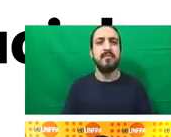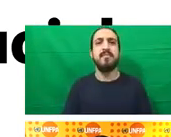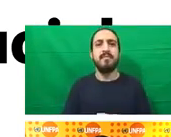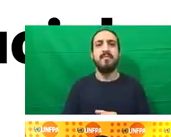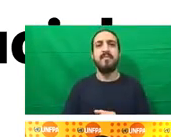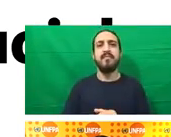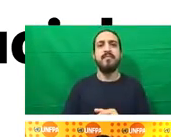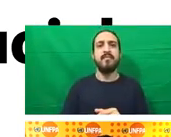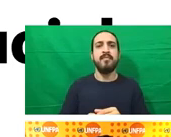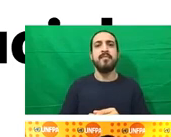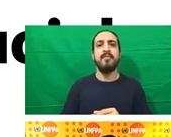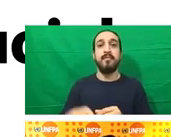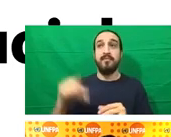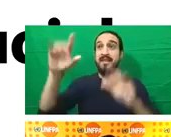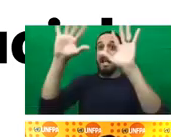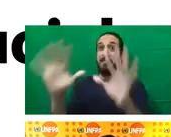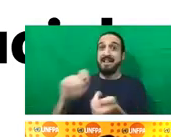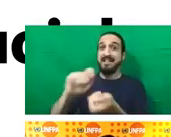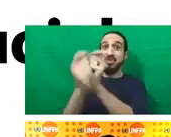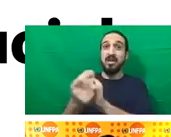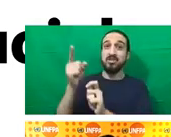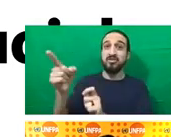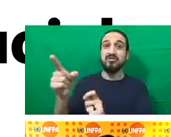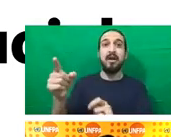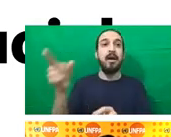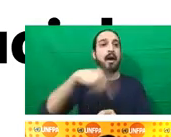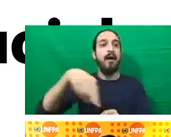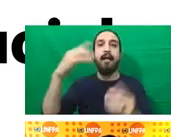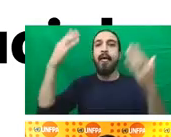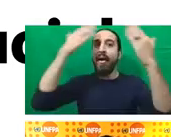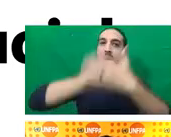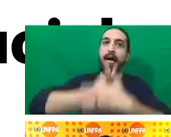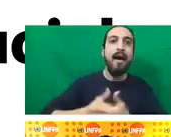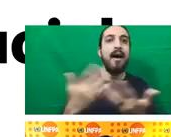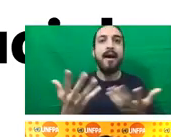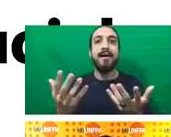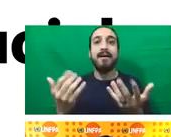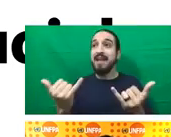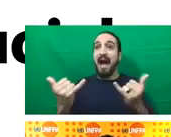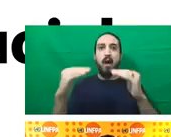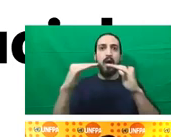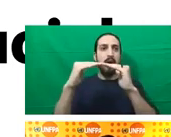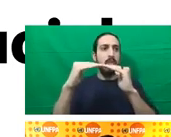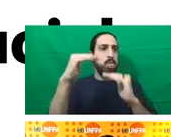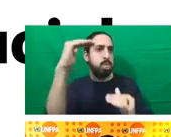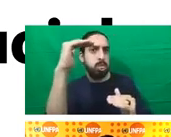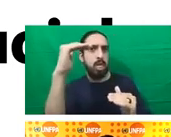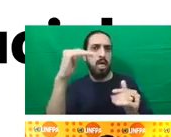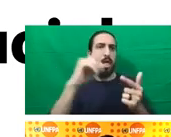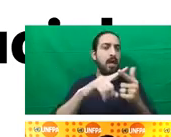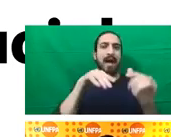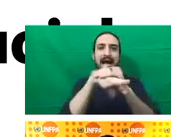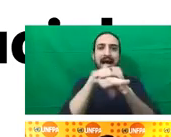socioeconomic and cultural inequalities in access to SRHR and gender equality run the risk of exacerbating them.